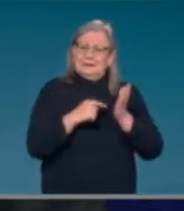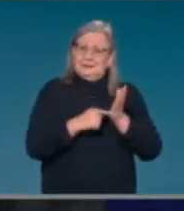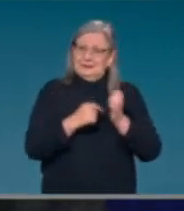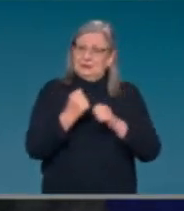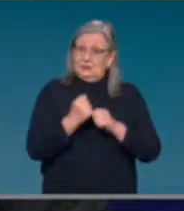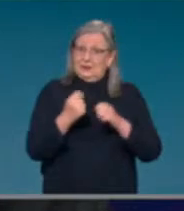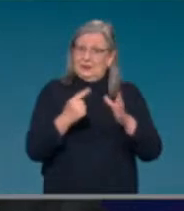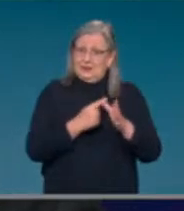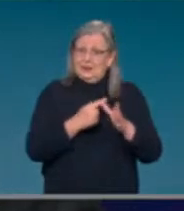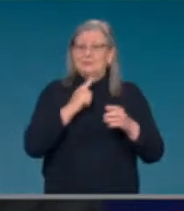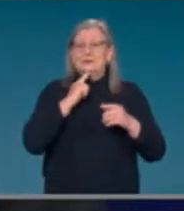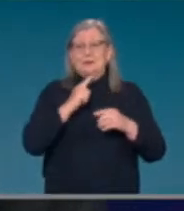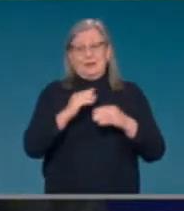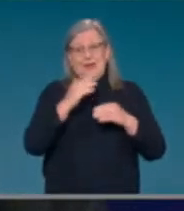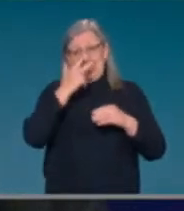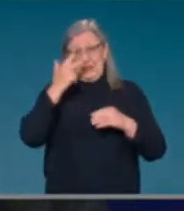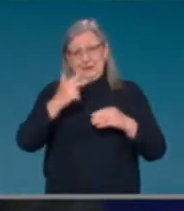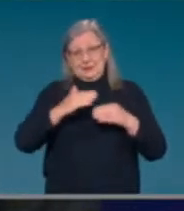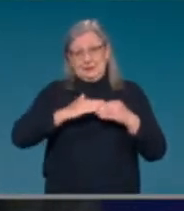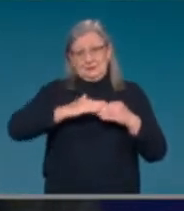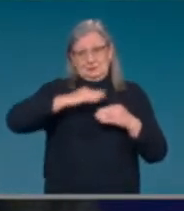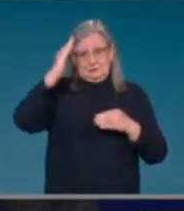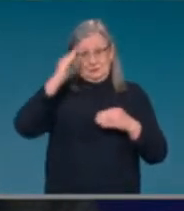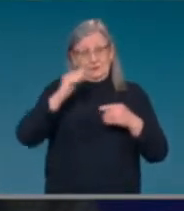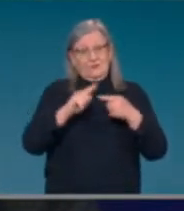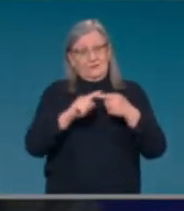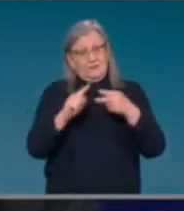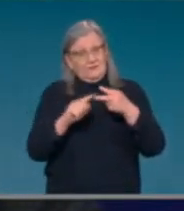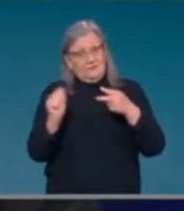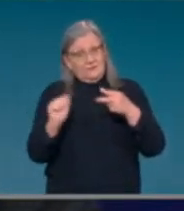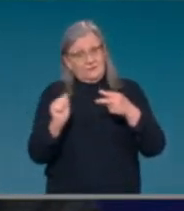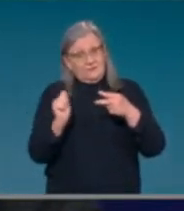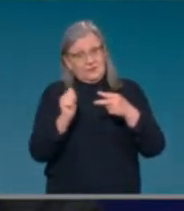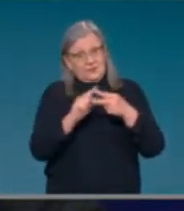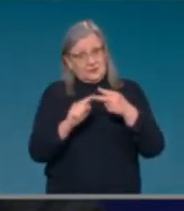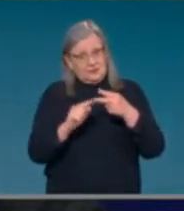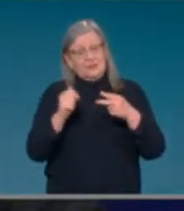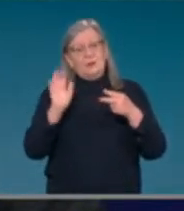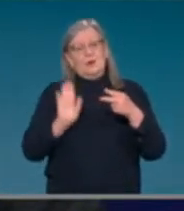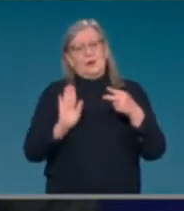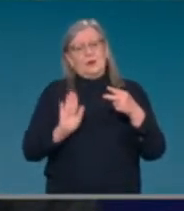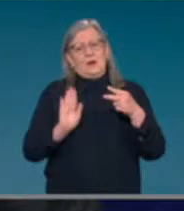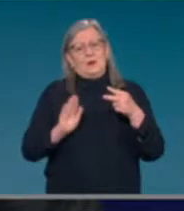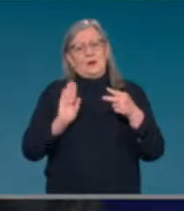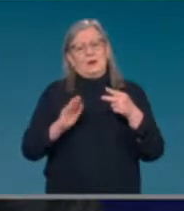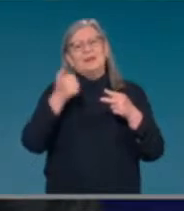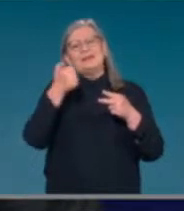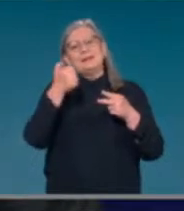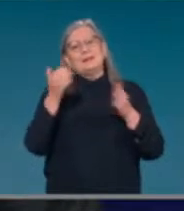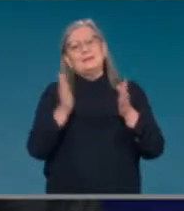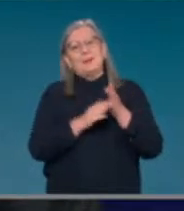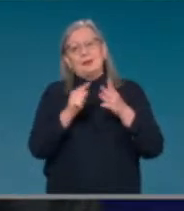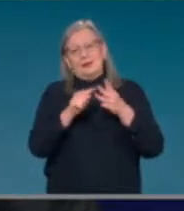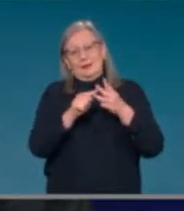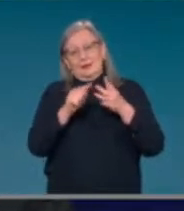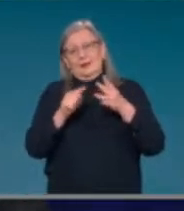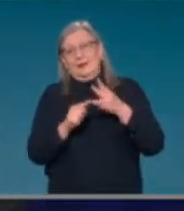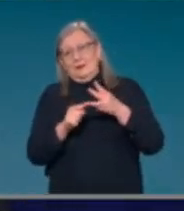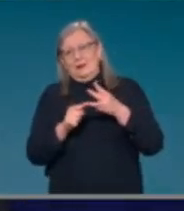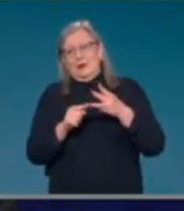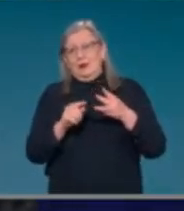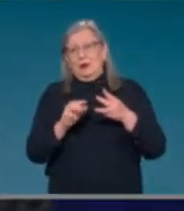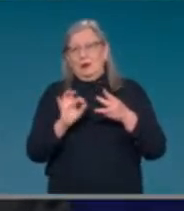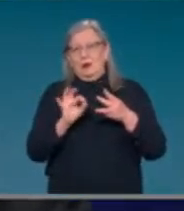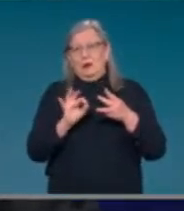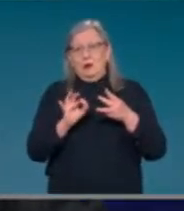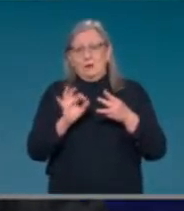six months. And again, it doesn't mean that everyone needs to front up on six months and one day. It's again at least six months after the completion